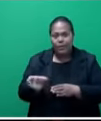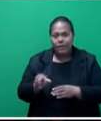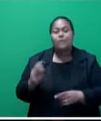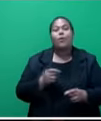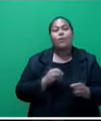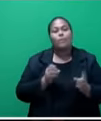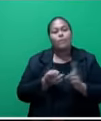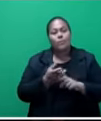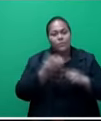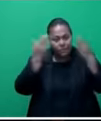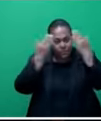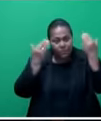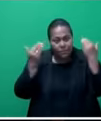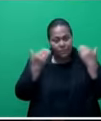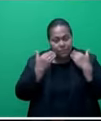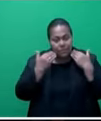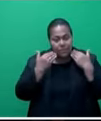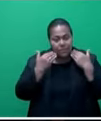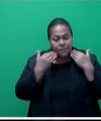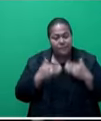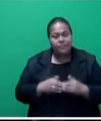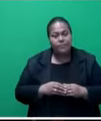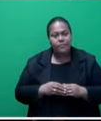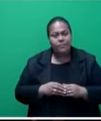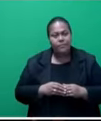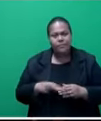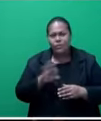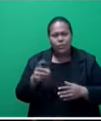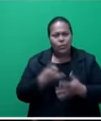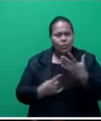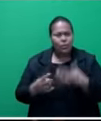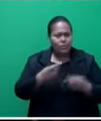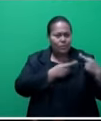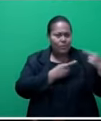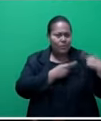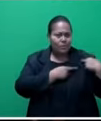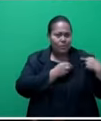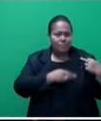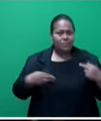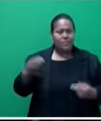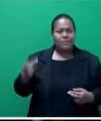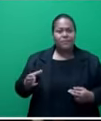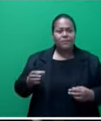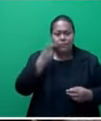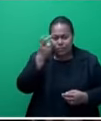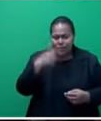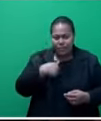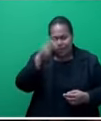important. I mean, it doesn't only is the responsibility of the Minister for Tourism. I can understand